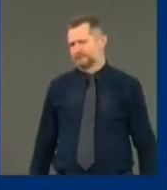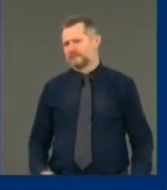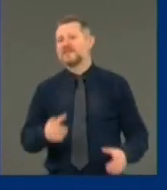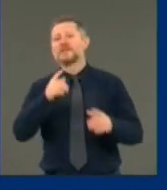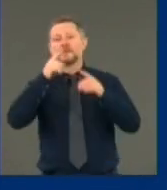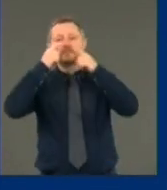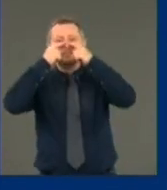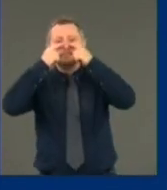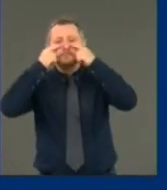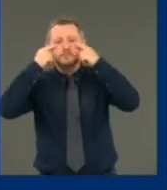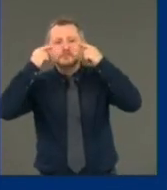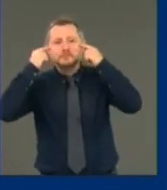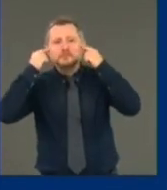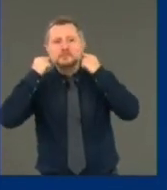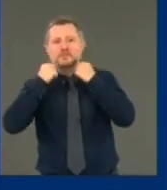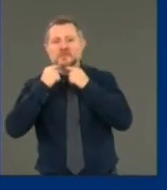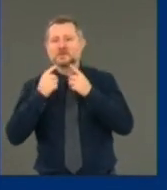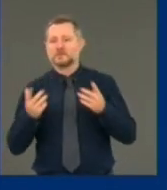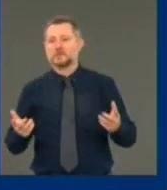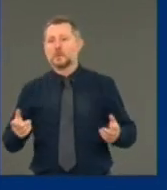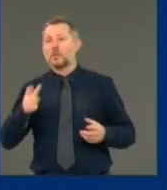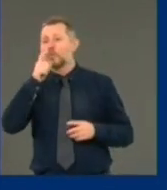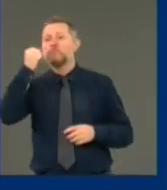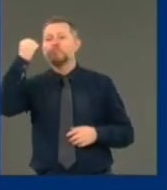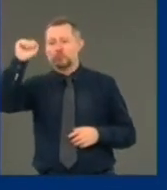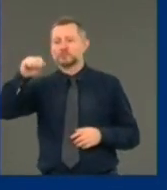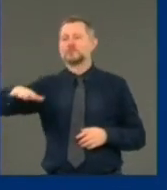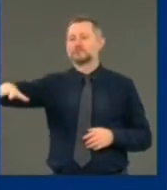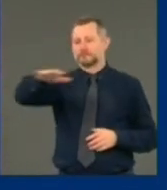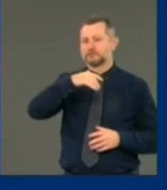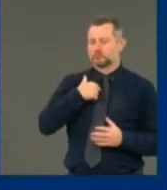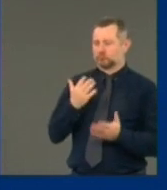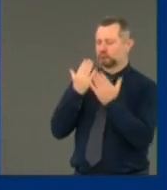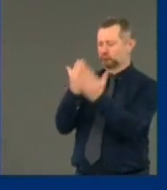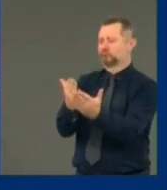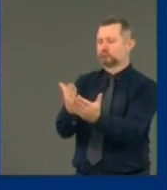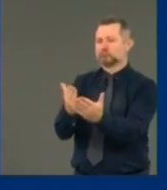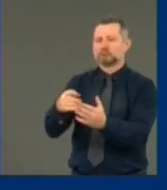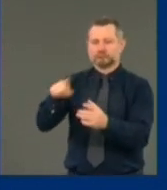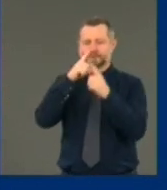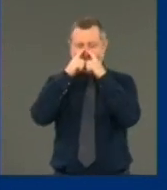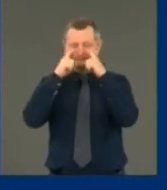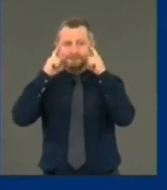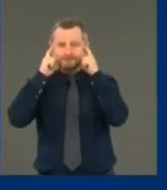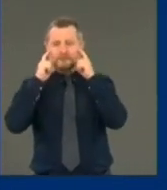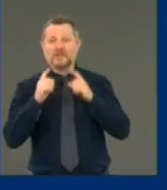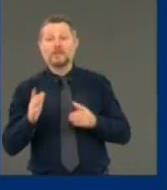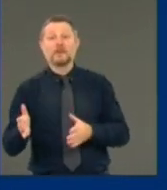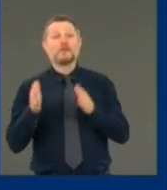So I say that to the protesters. I also say to the police.